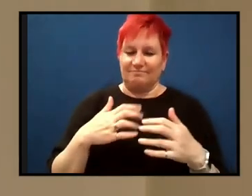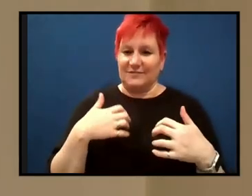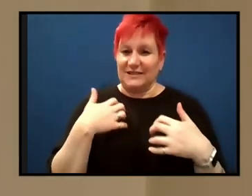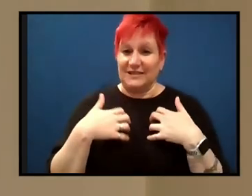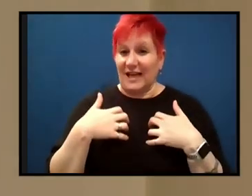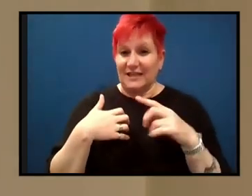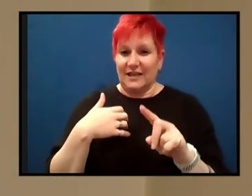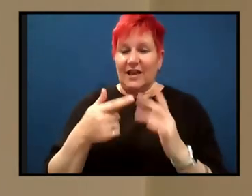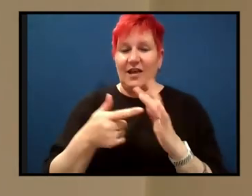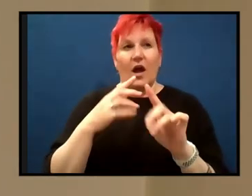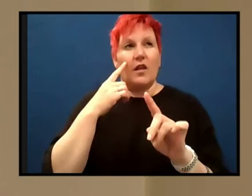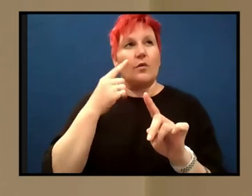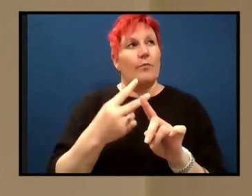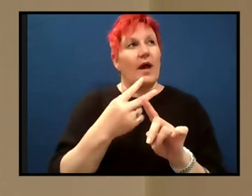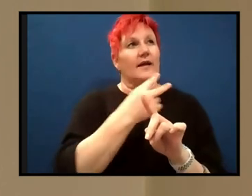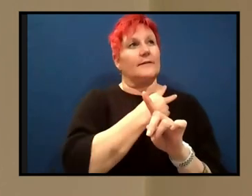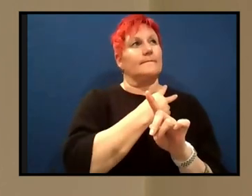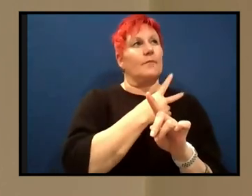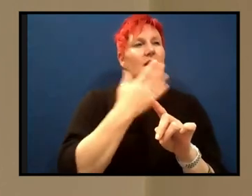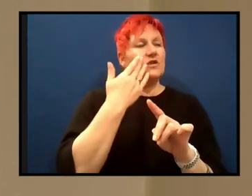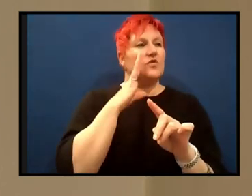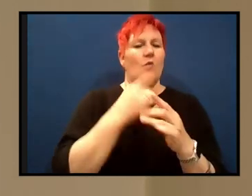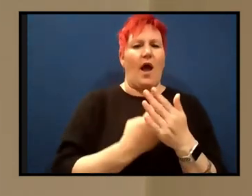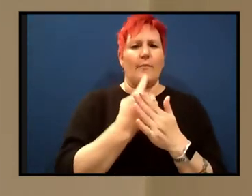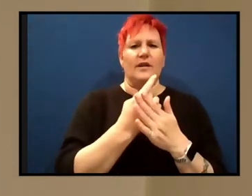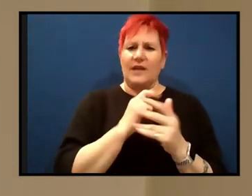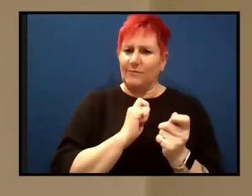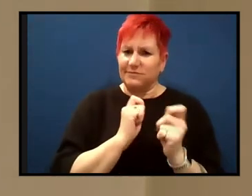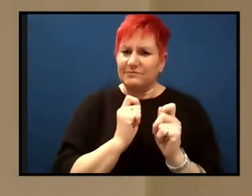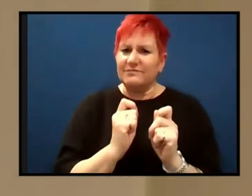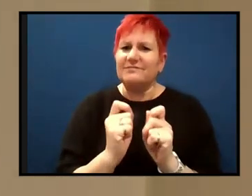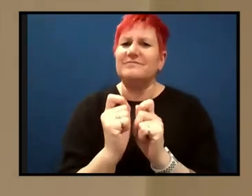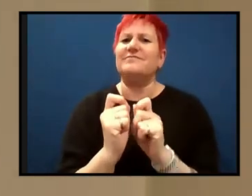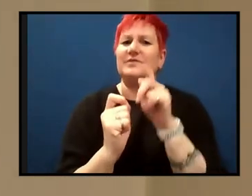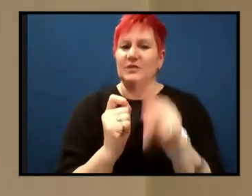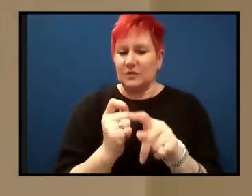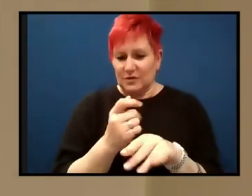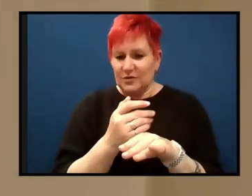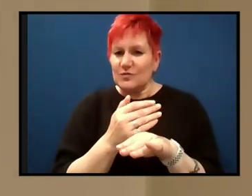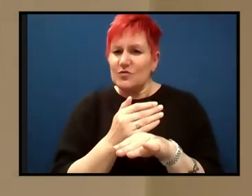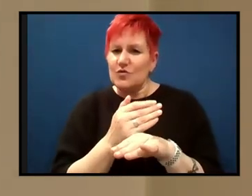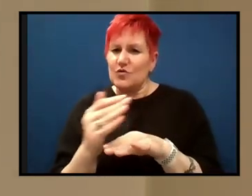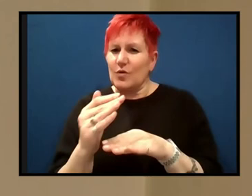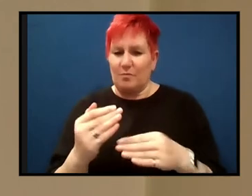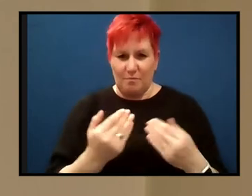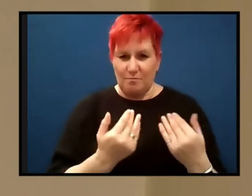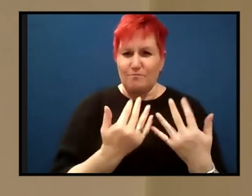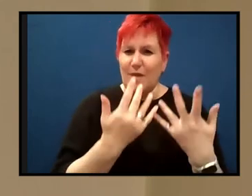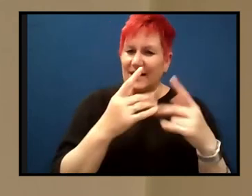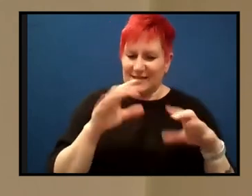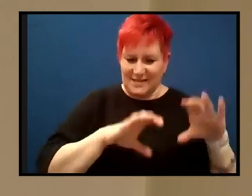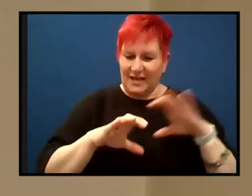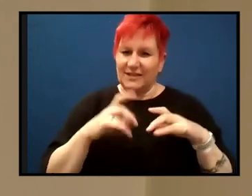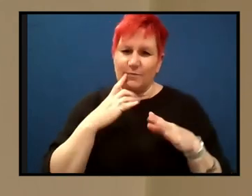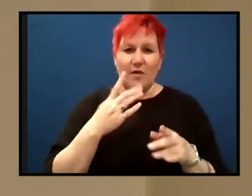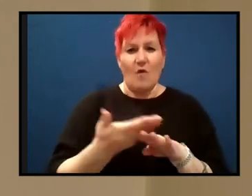going forward. There's so many new techniques in science and all sorts of things and all these interdisciplinary boundaries that we were talking about before are getting blurred. So who